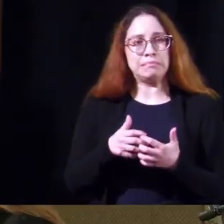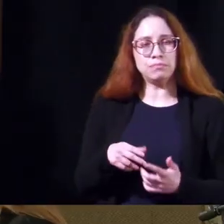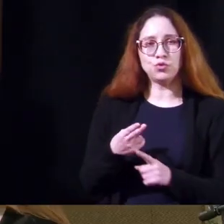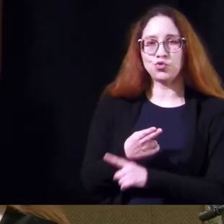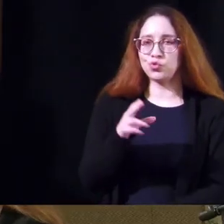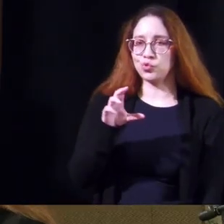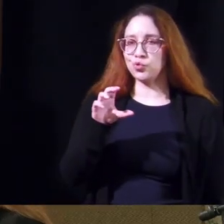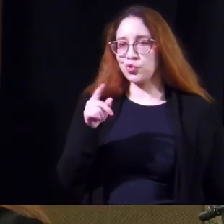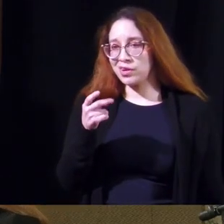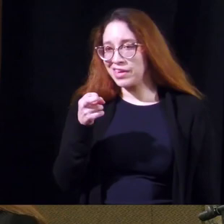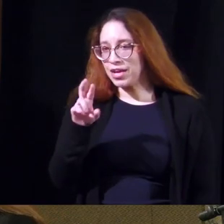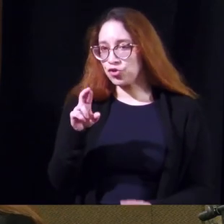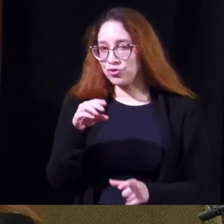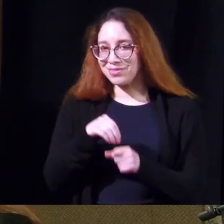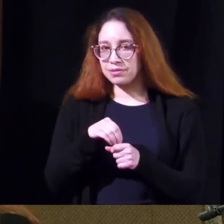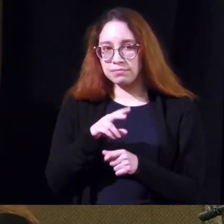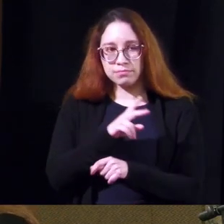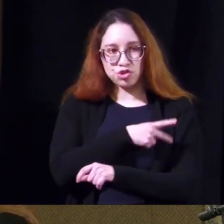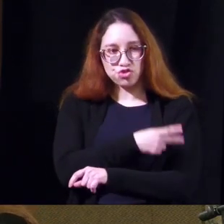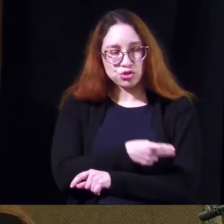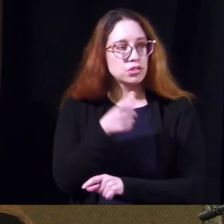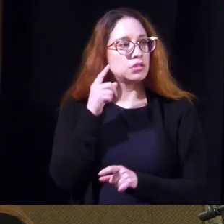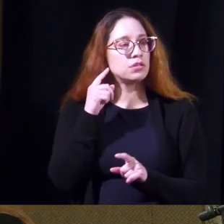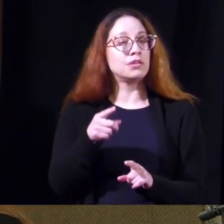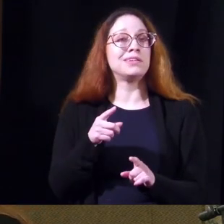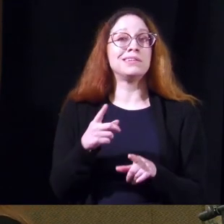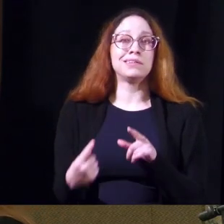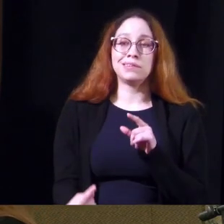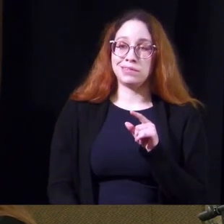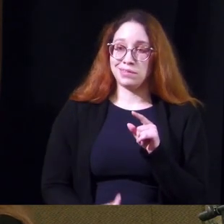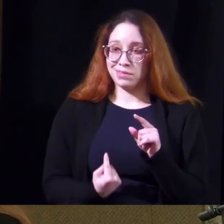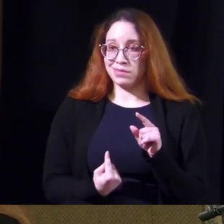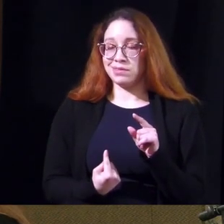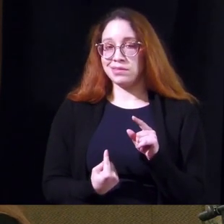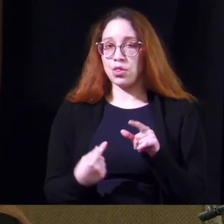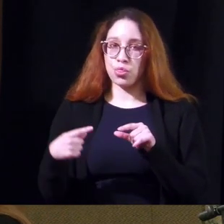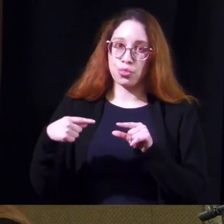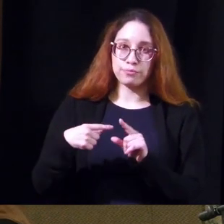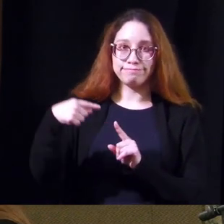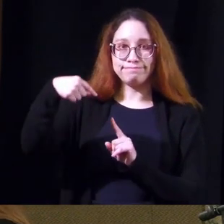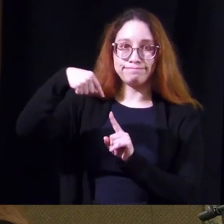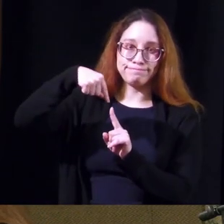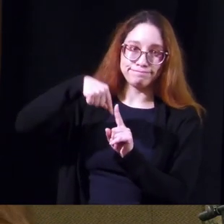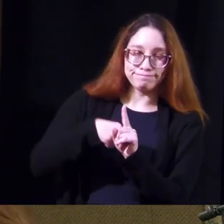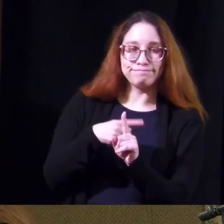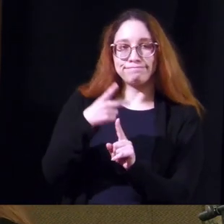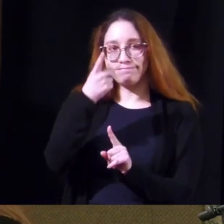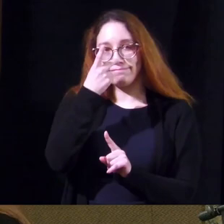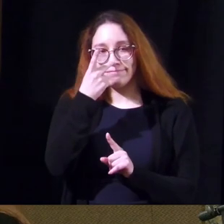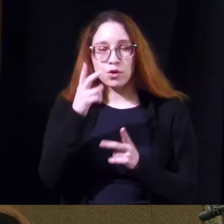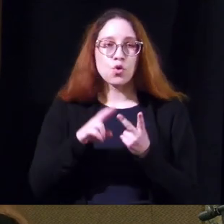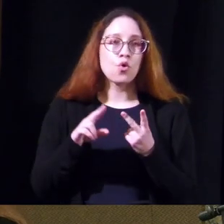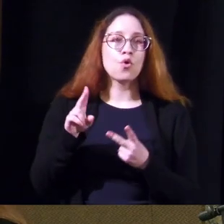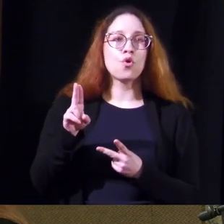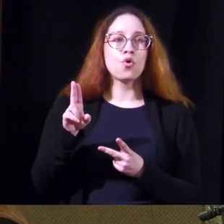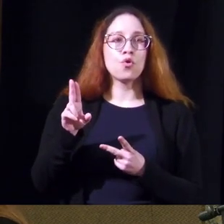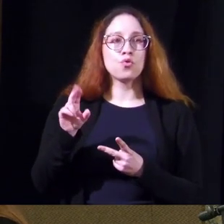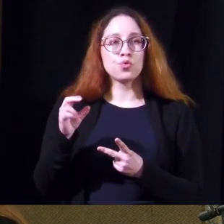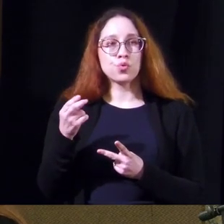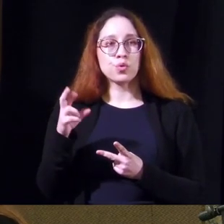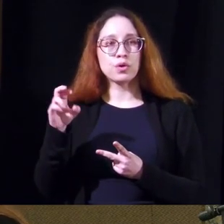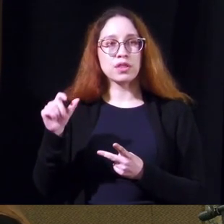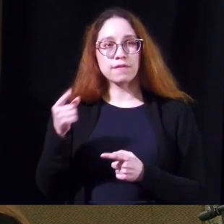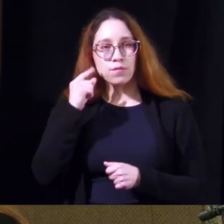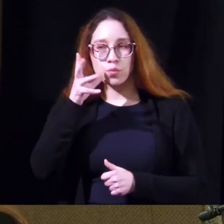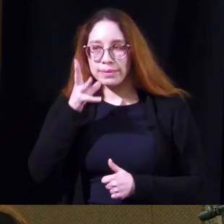catheters on these patients an indwelling catheter that goes in the penis or in the uh urethra for the female the vagina